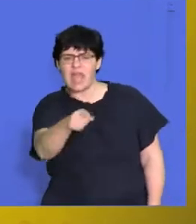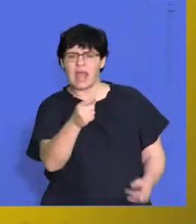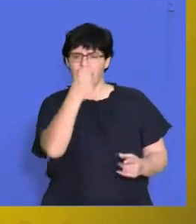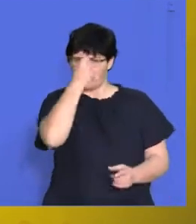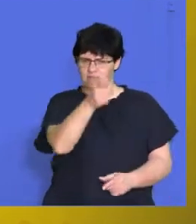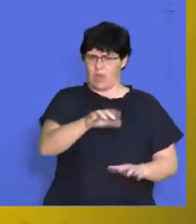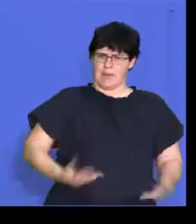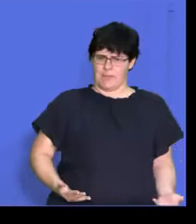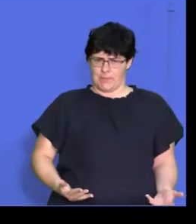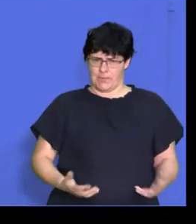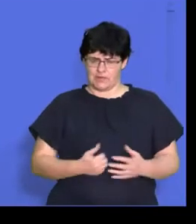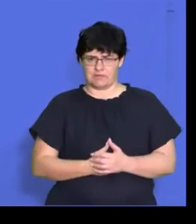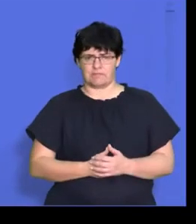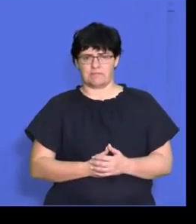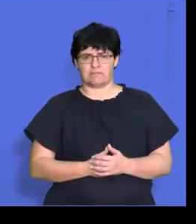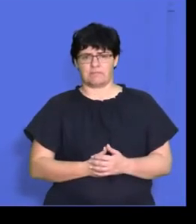people to believe in you?